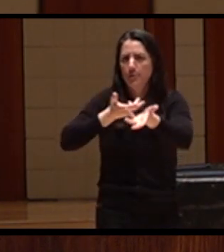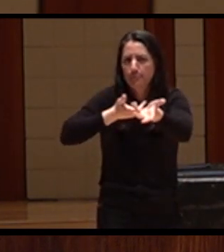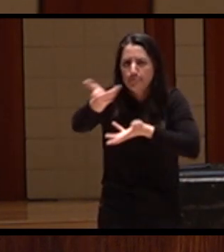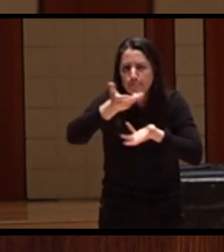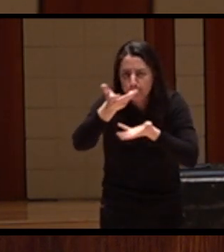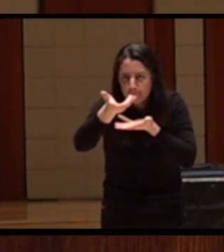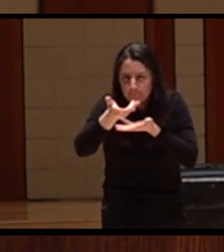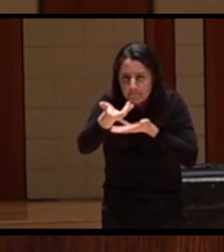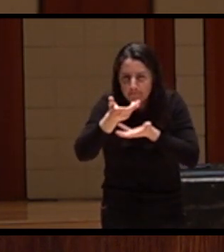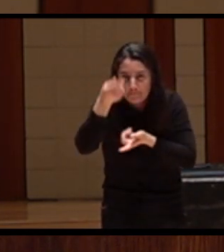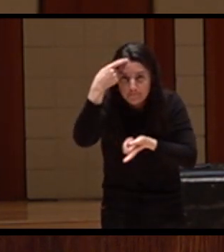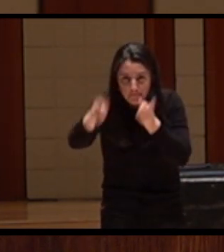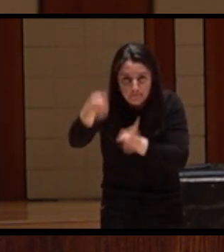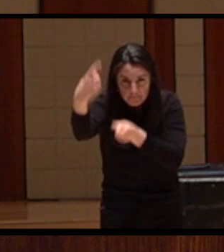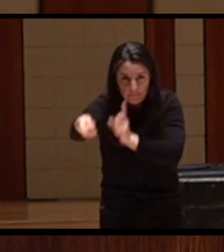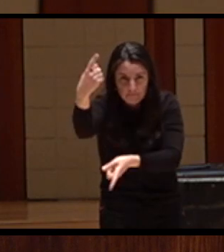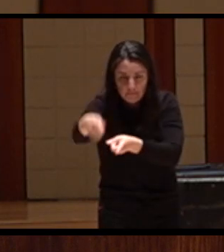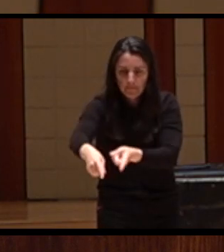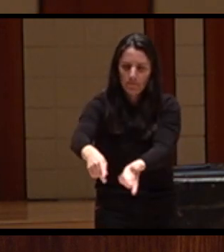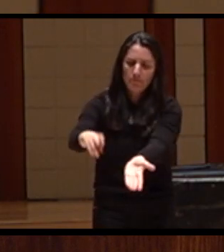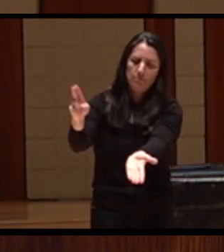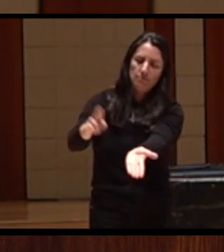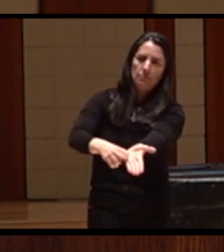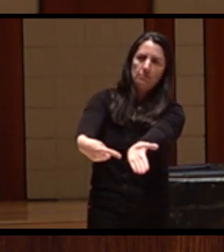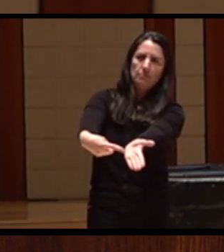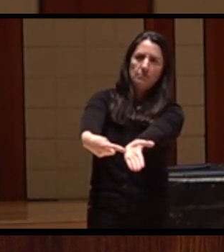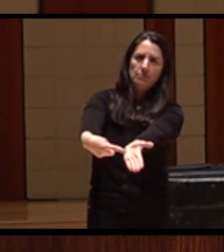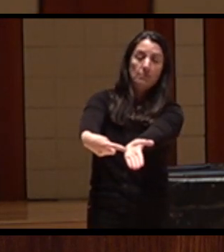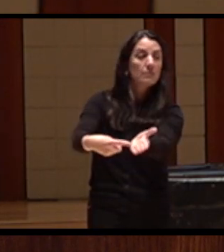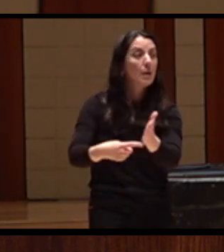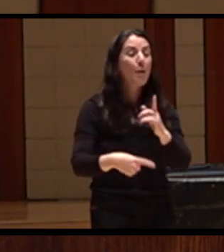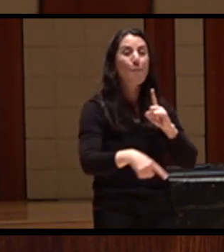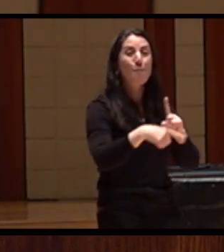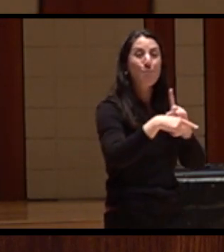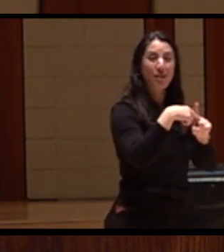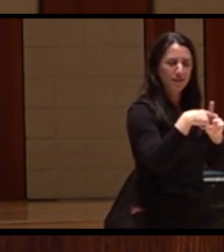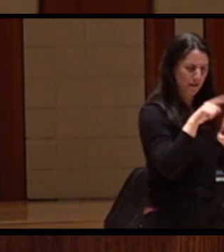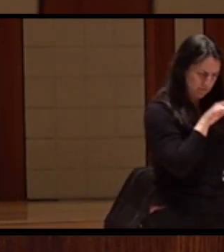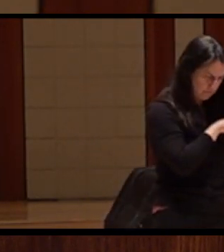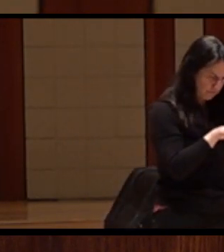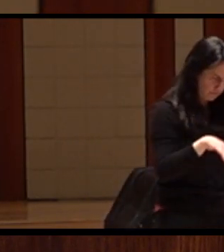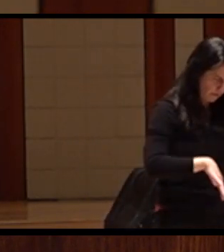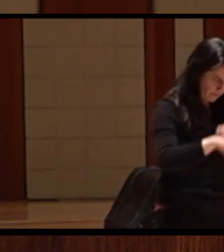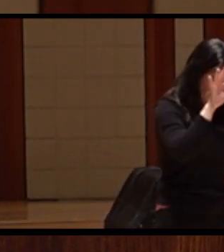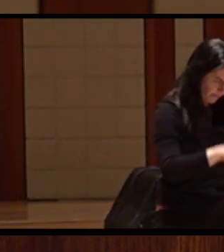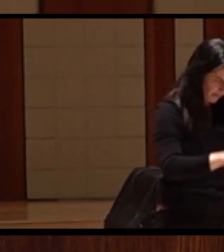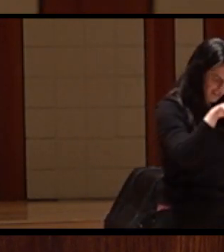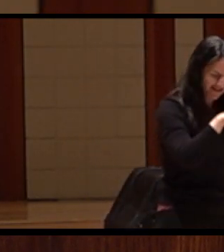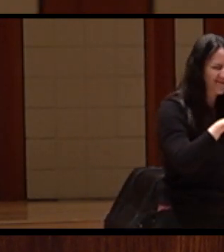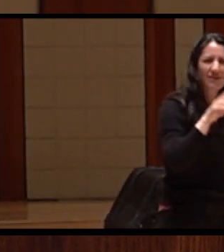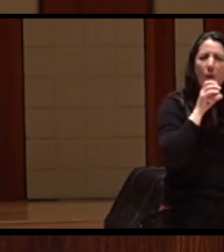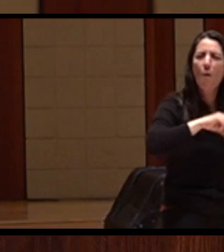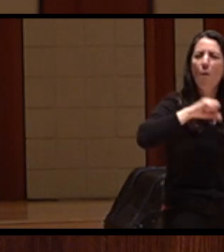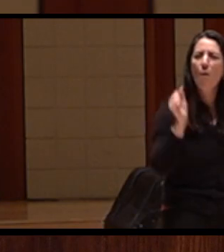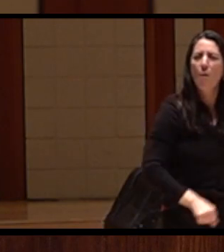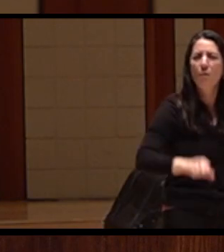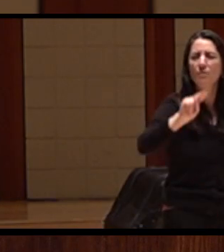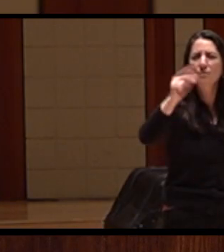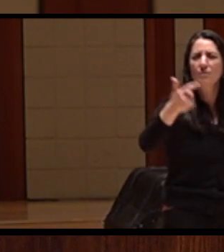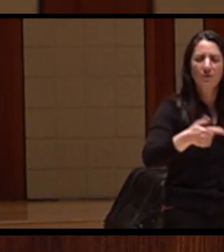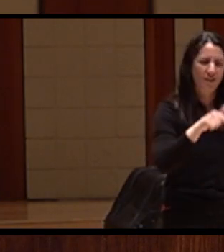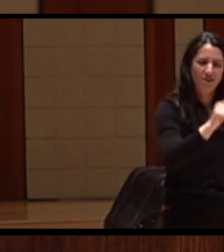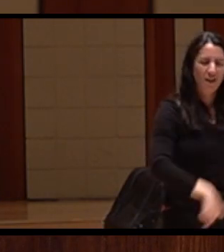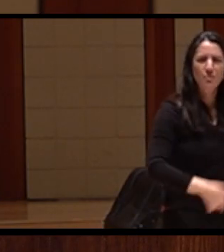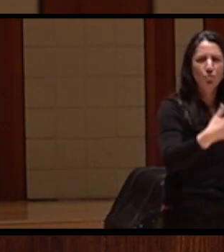state water laws and policy that no longer serve us, and subsequent amendment of these laws and policies consistent